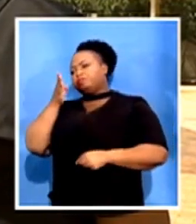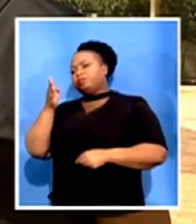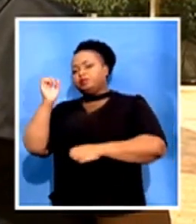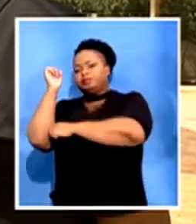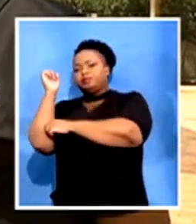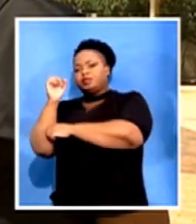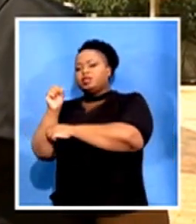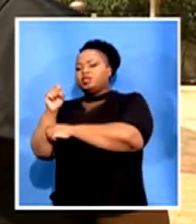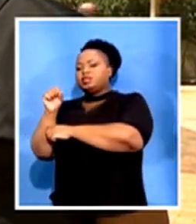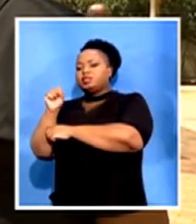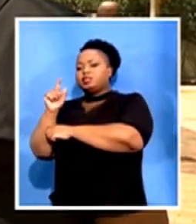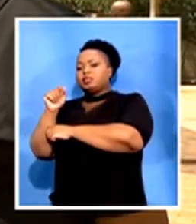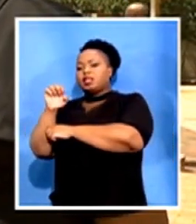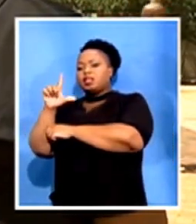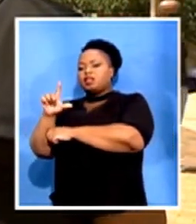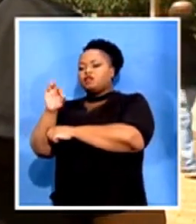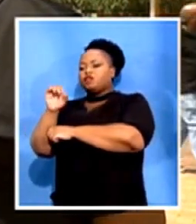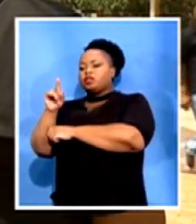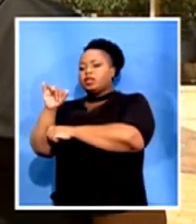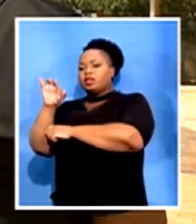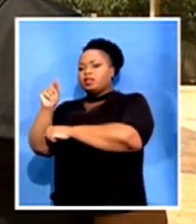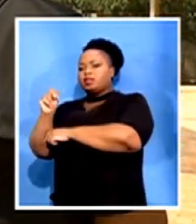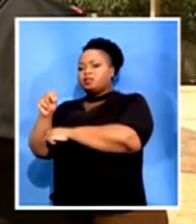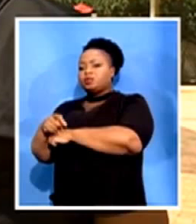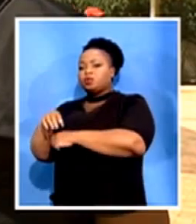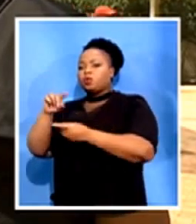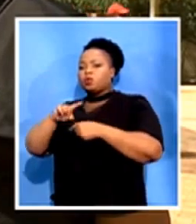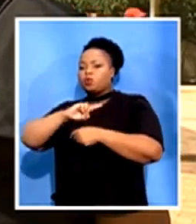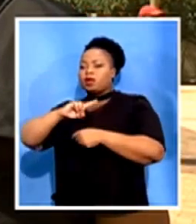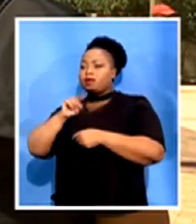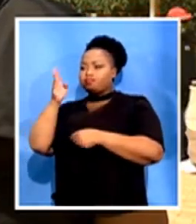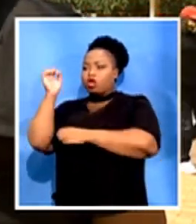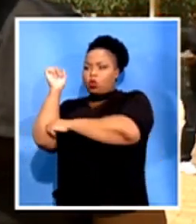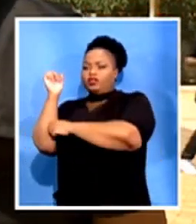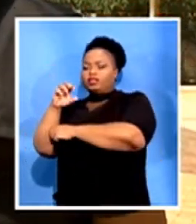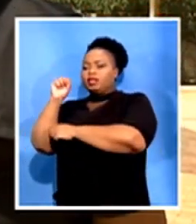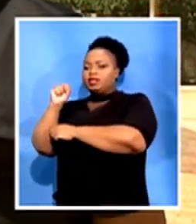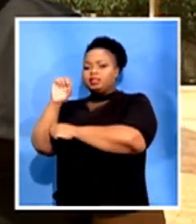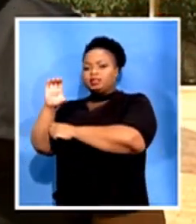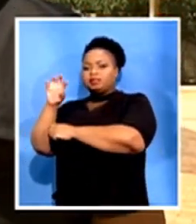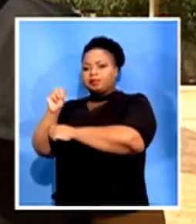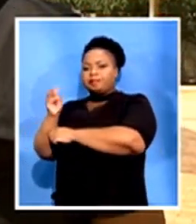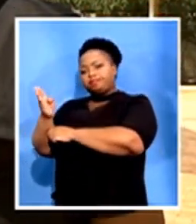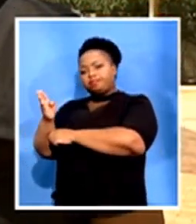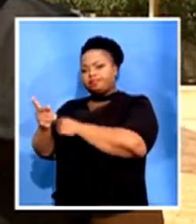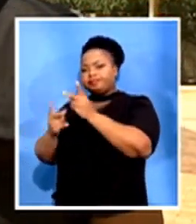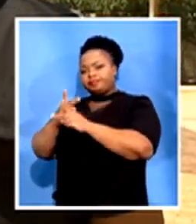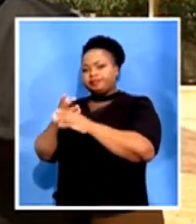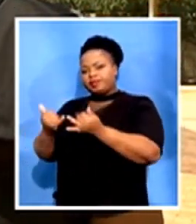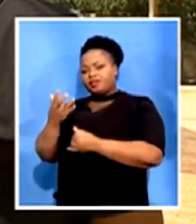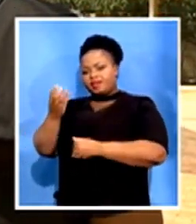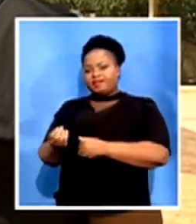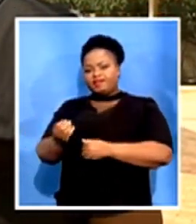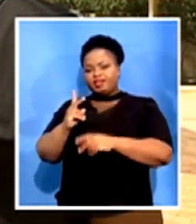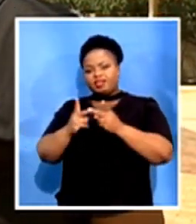documents from the SCM office. And then we are also dealing with other information from